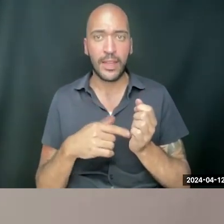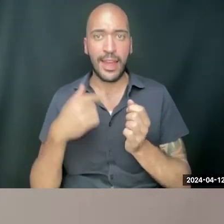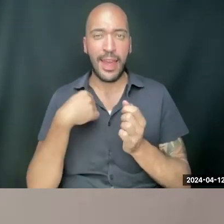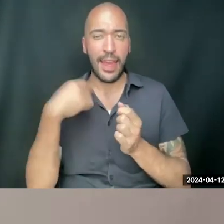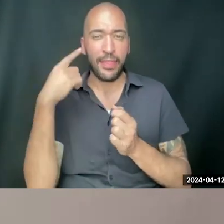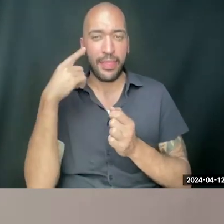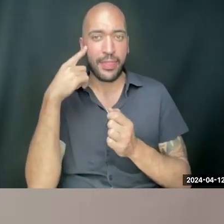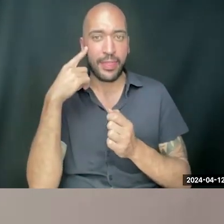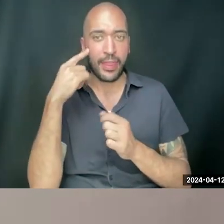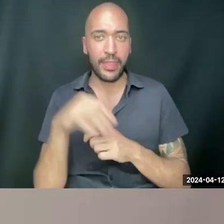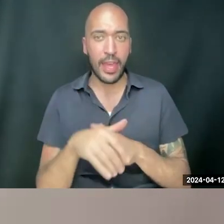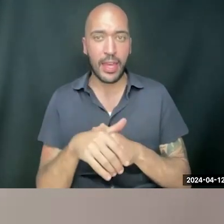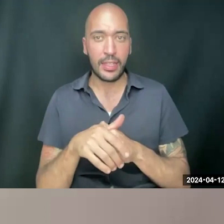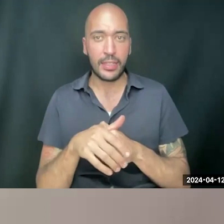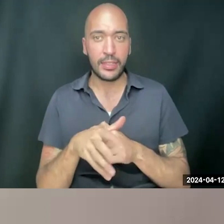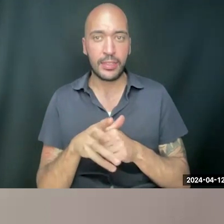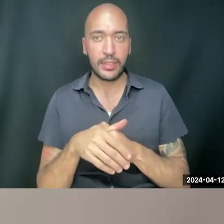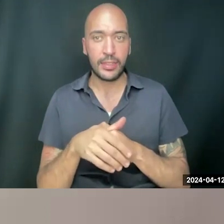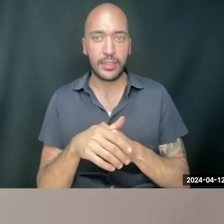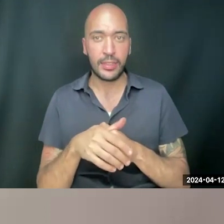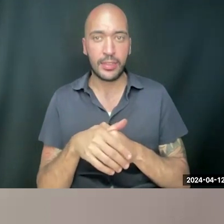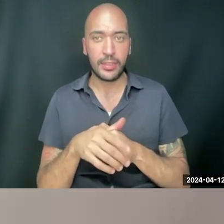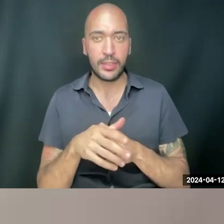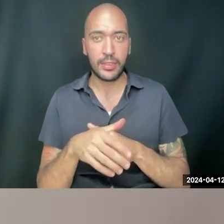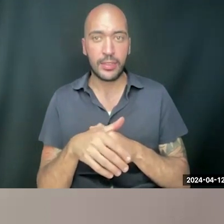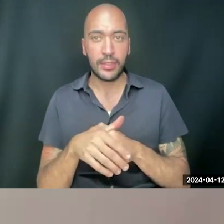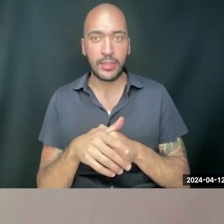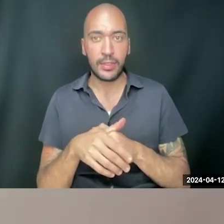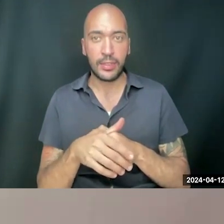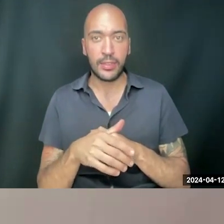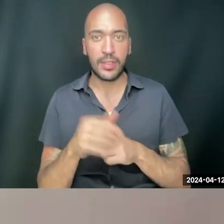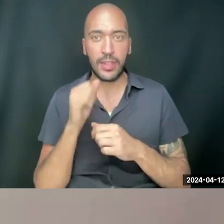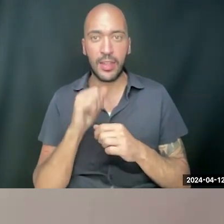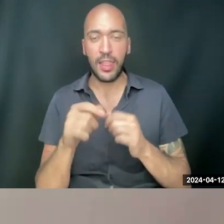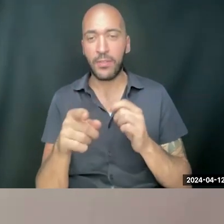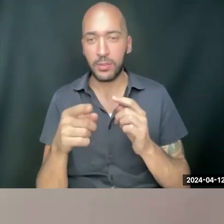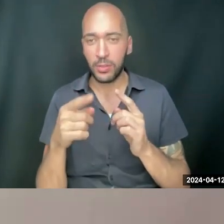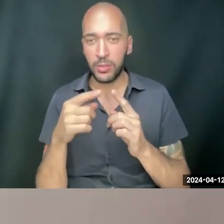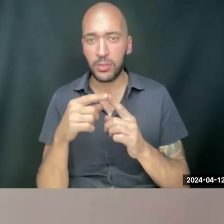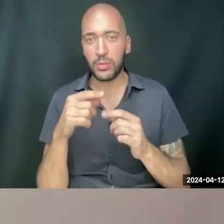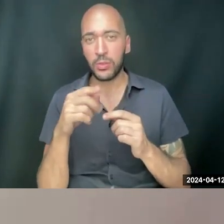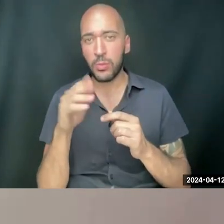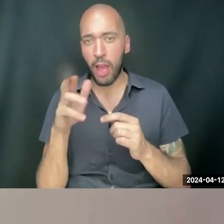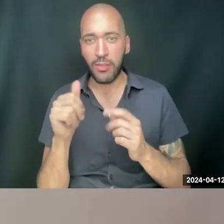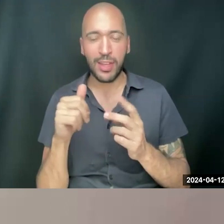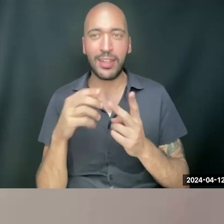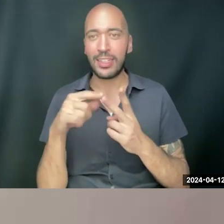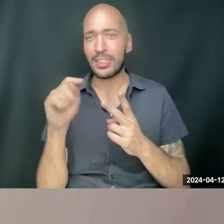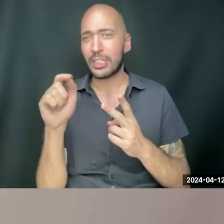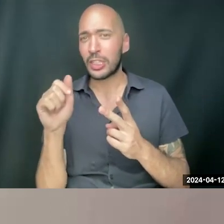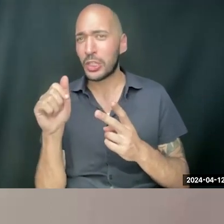I love you, Yamara, to pieces, and Takuma, who's also present.